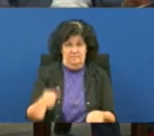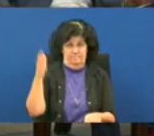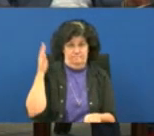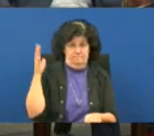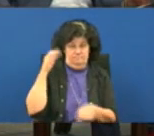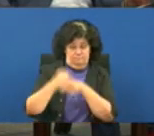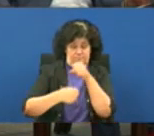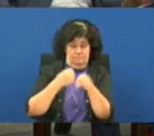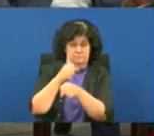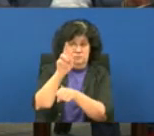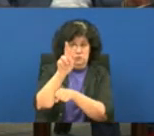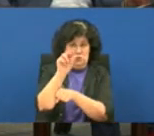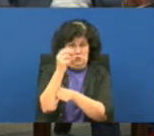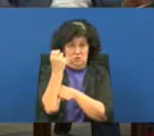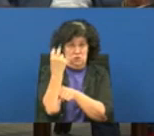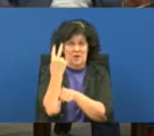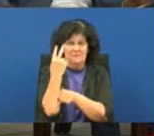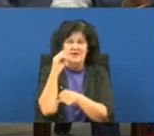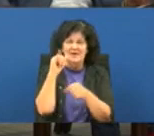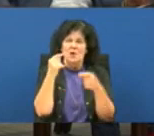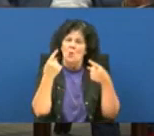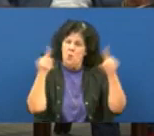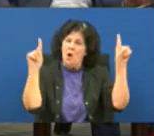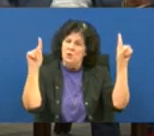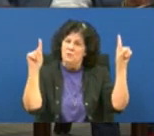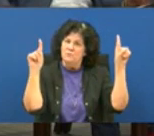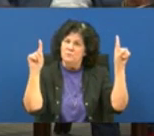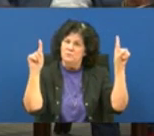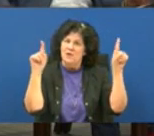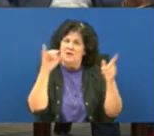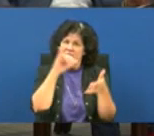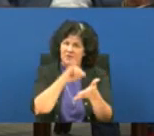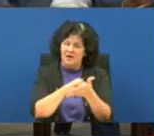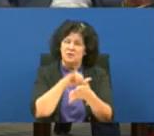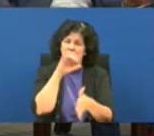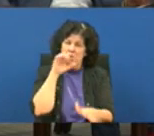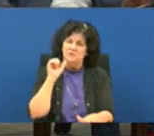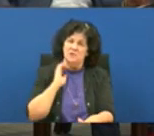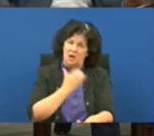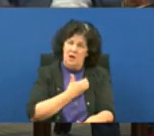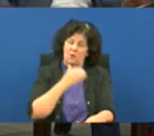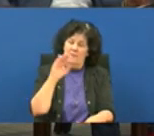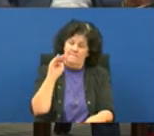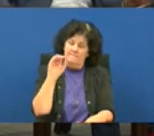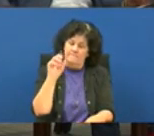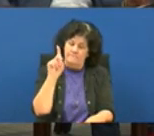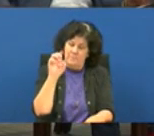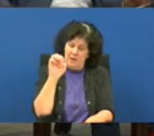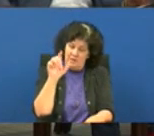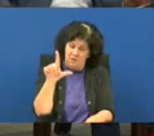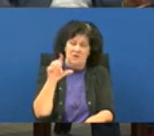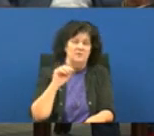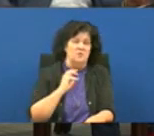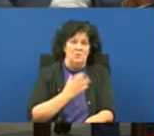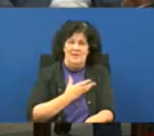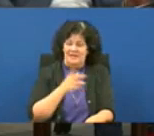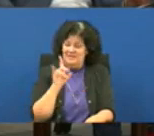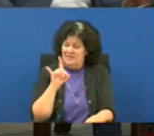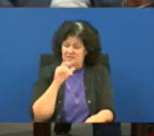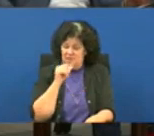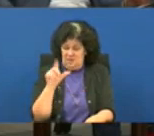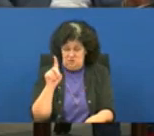worked it was the m here and that was the model and we did not do that